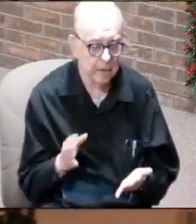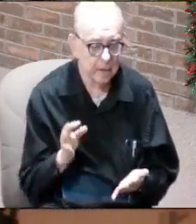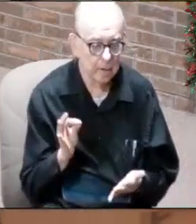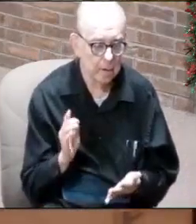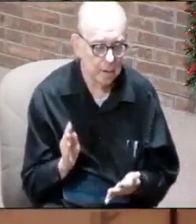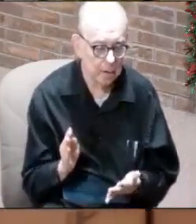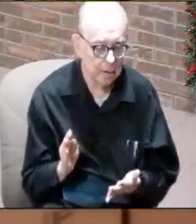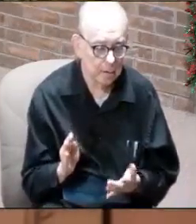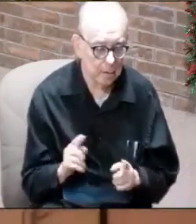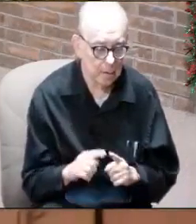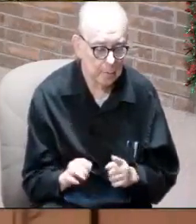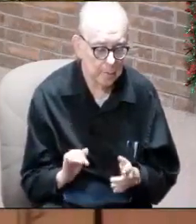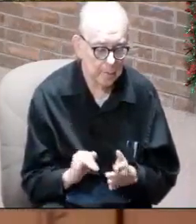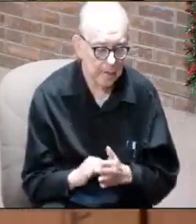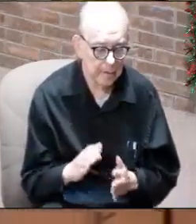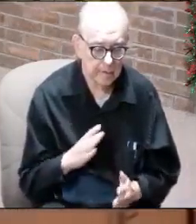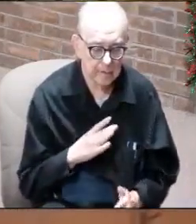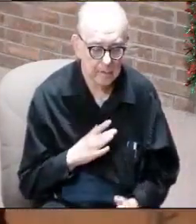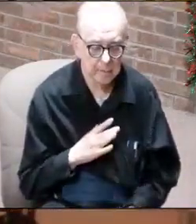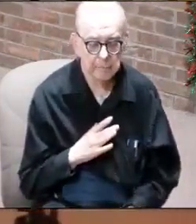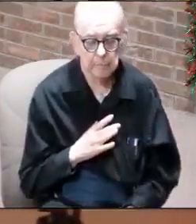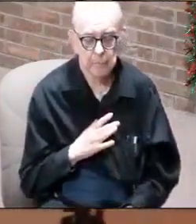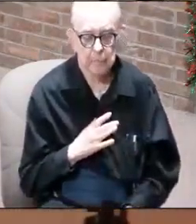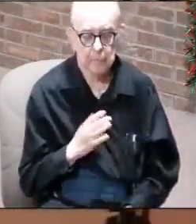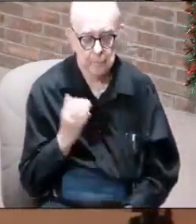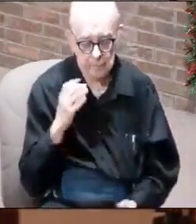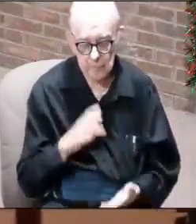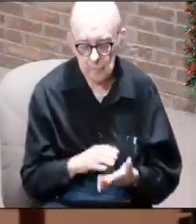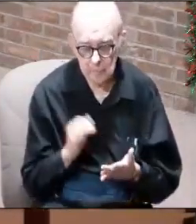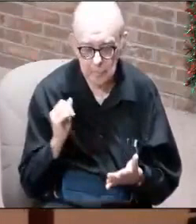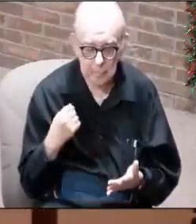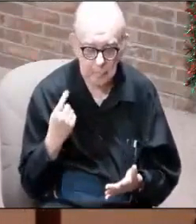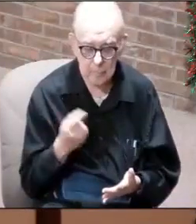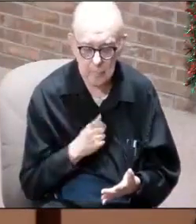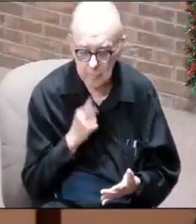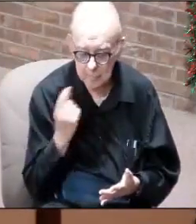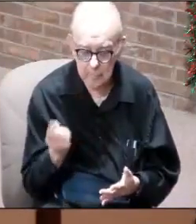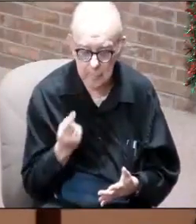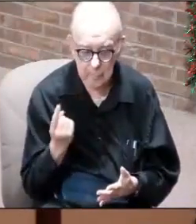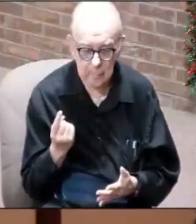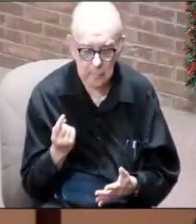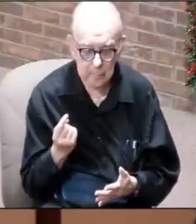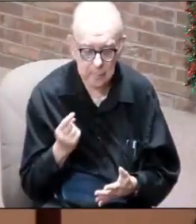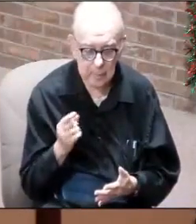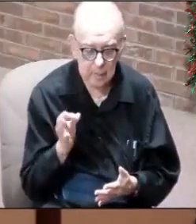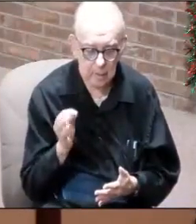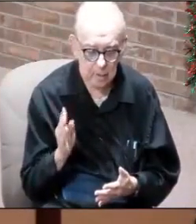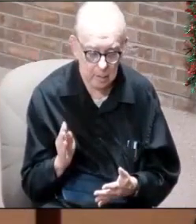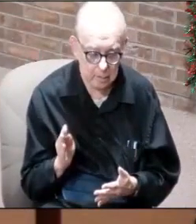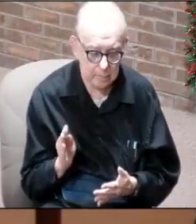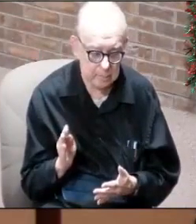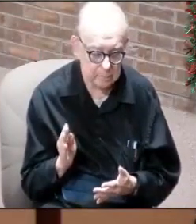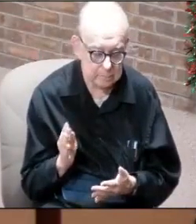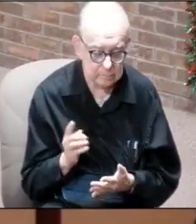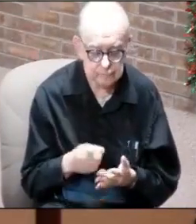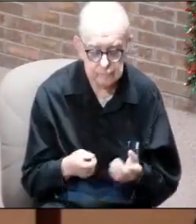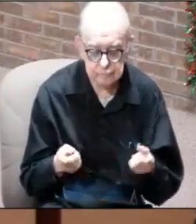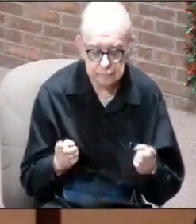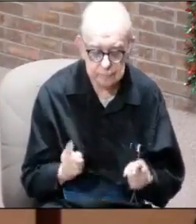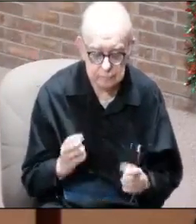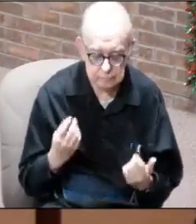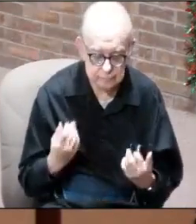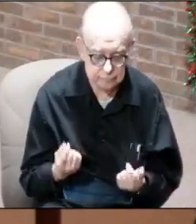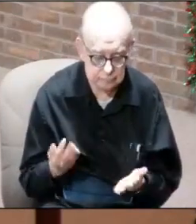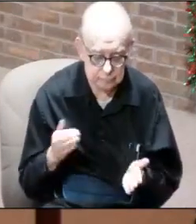But that's okay. And I found out we aren't the only ones at Facebook. And what's happening is